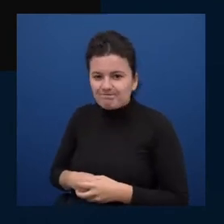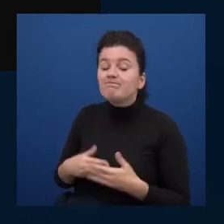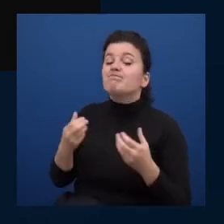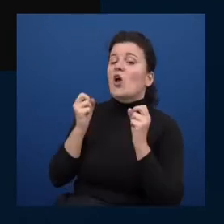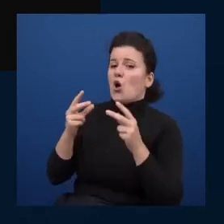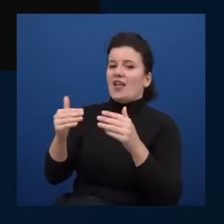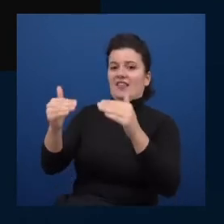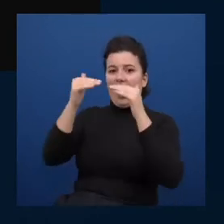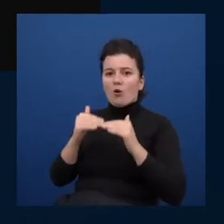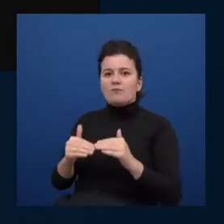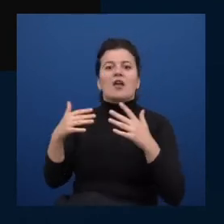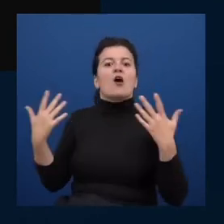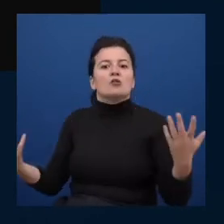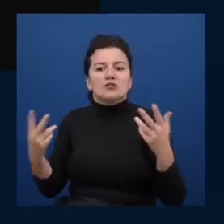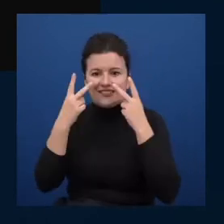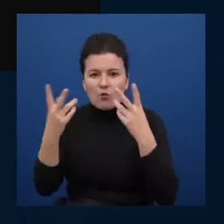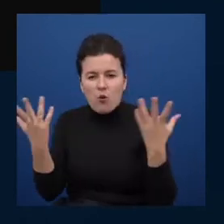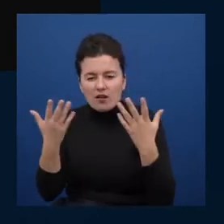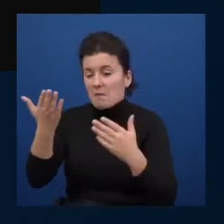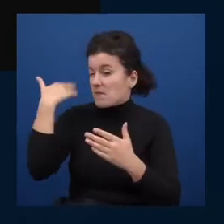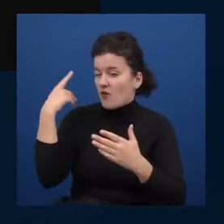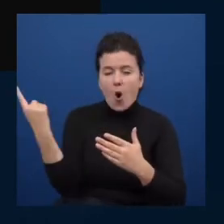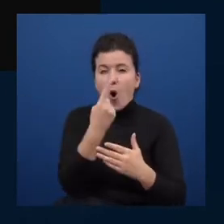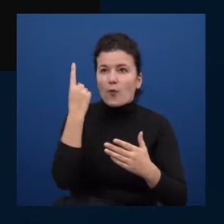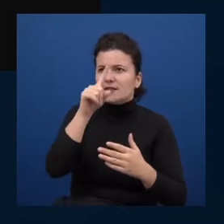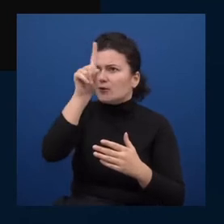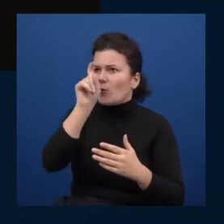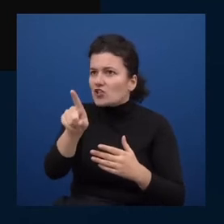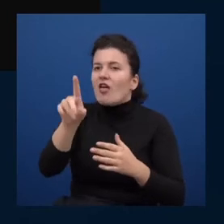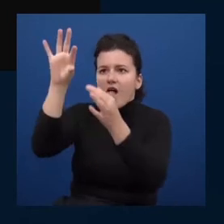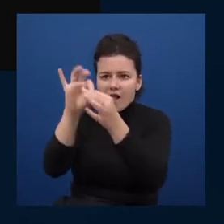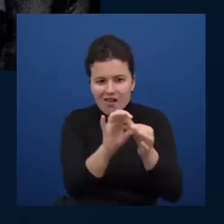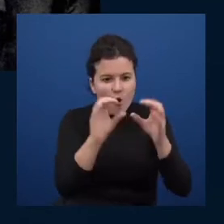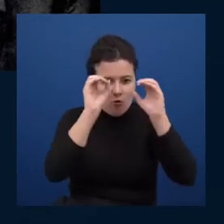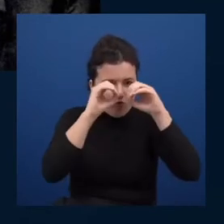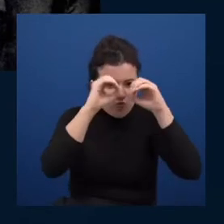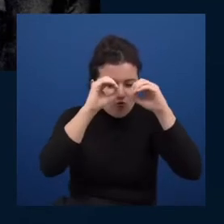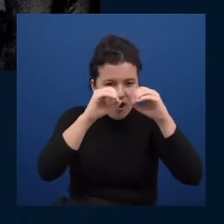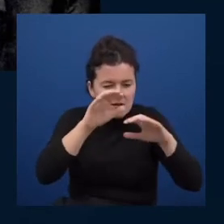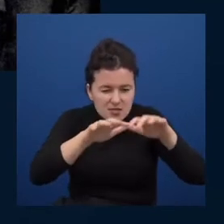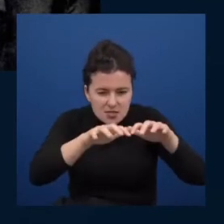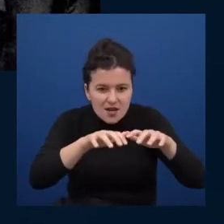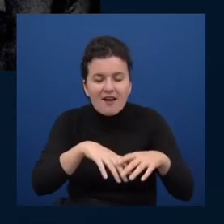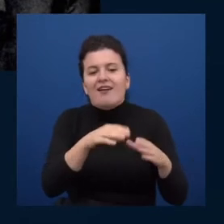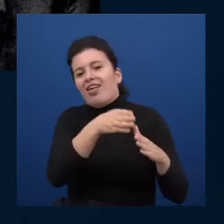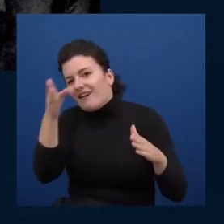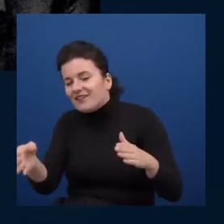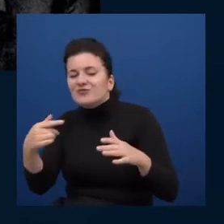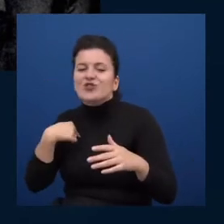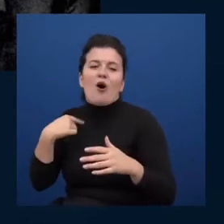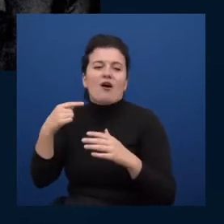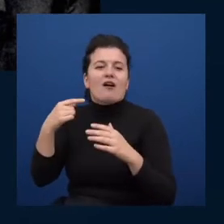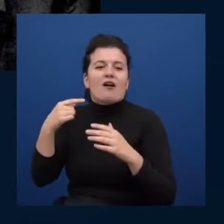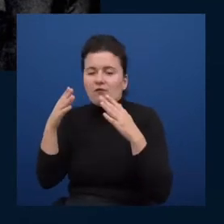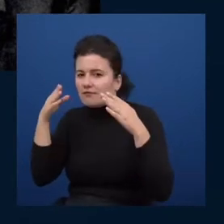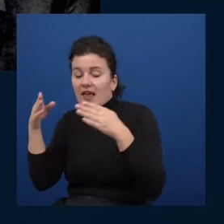able to ask a question and eliminate an entire class of problems so just from the top of my head I made this list of problems I wonder what you think about these